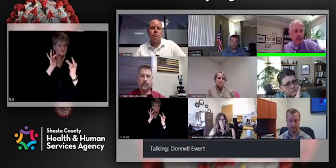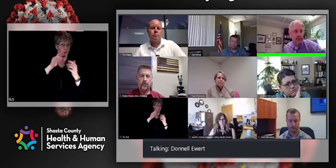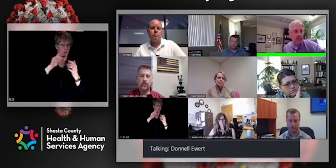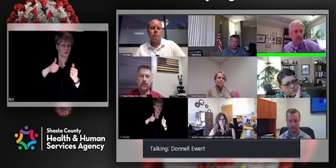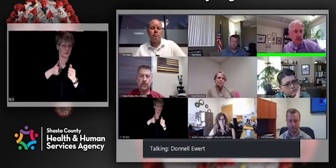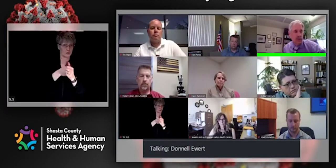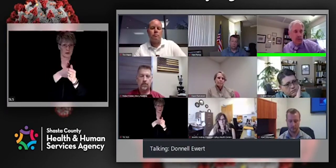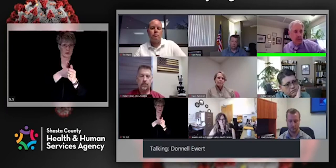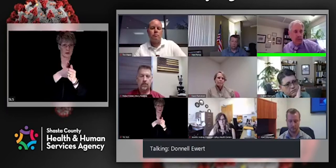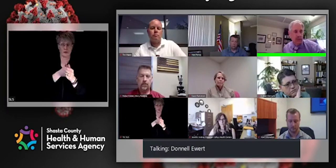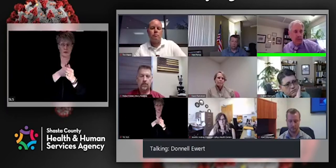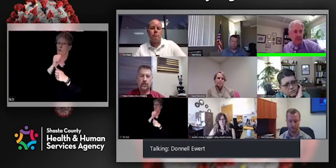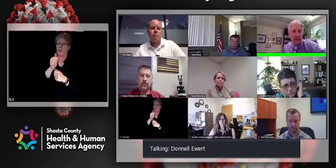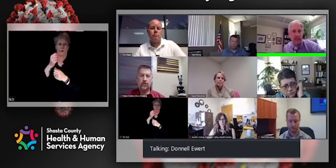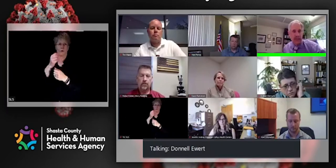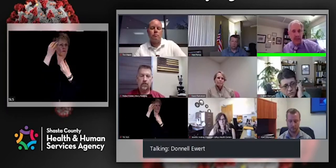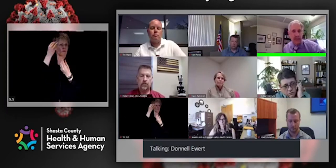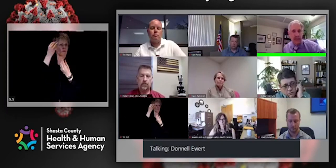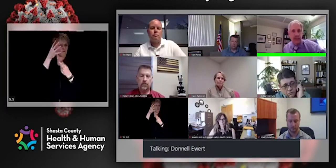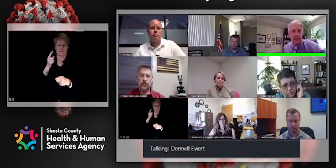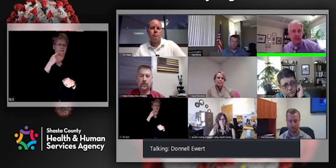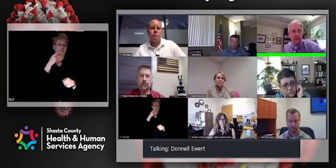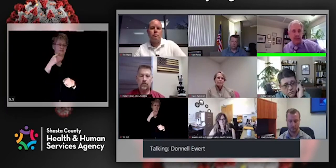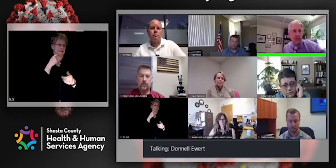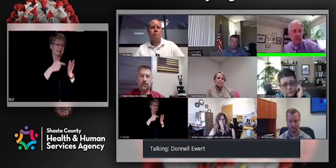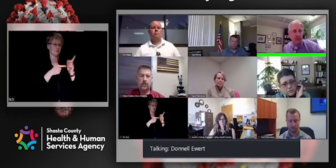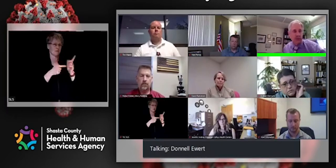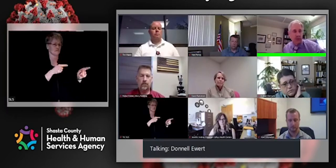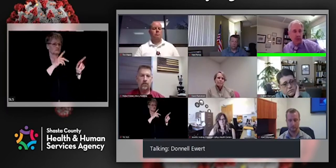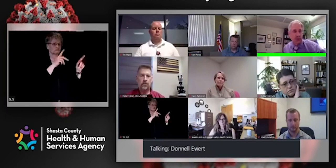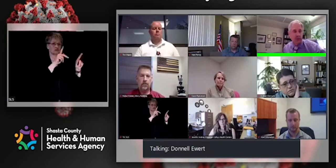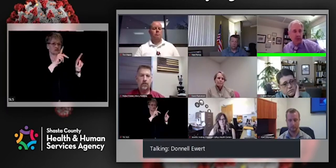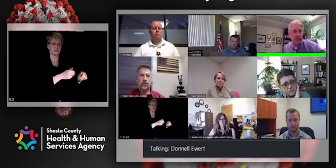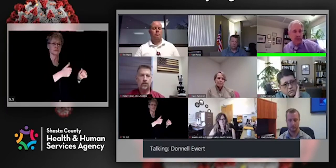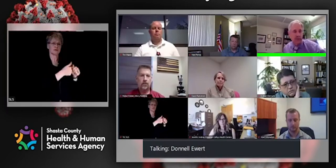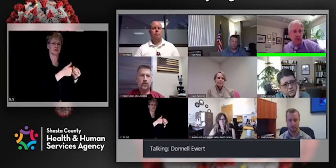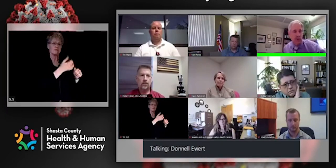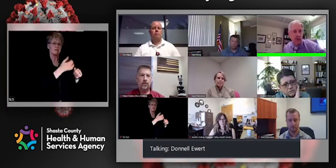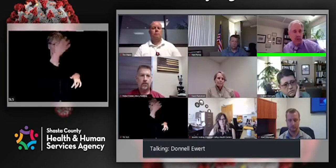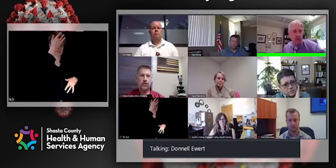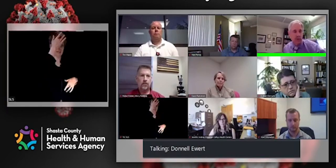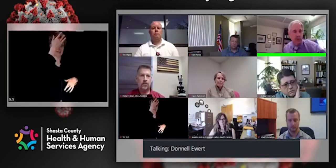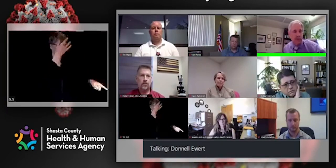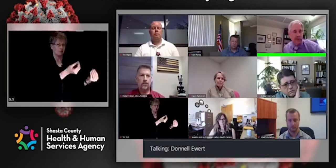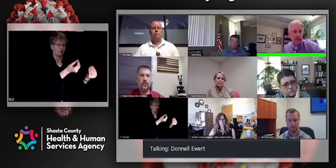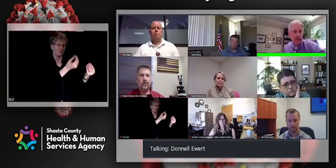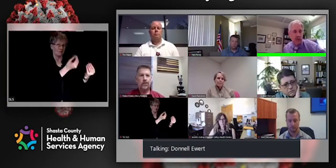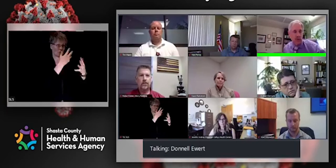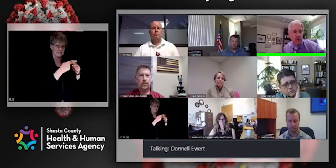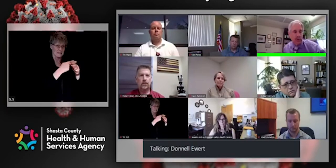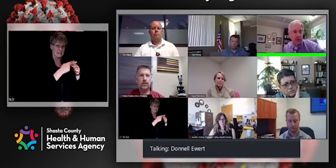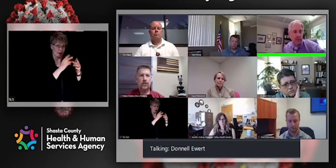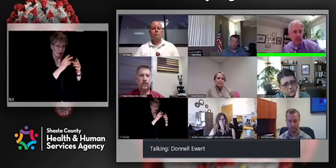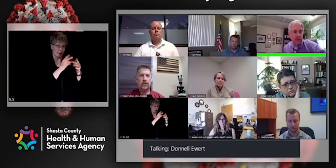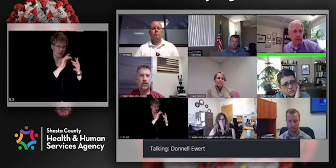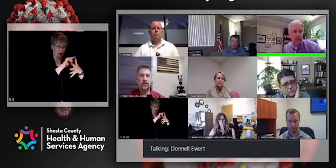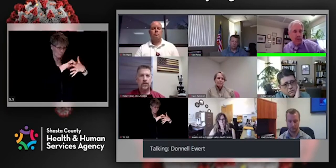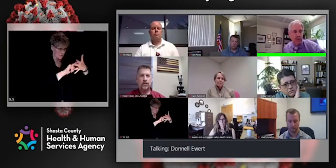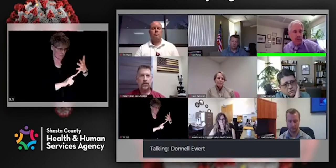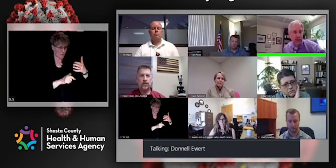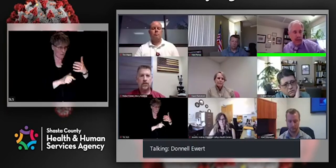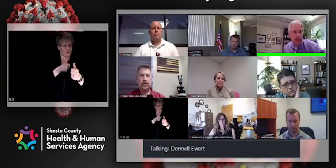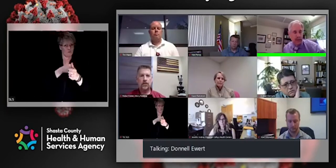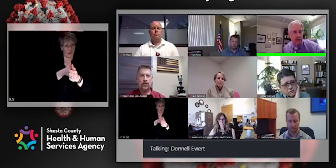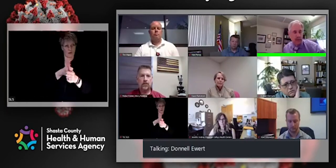Um, you know, we, we have a way of saying that to let someone know they've been exposed and therefore, you know, have to go into quarantine, but